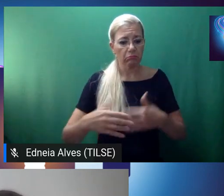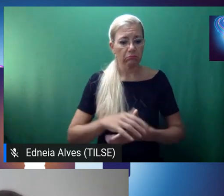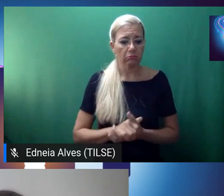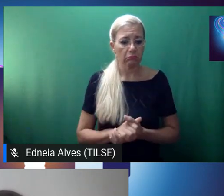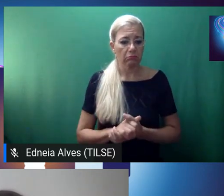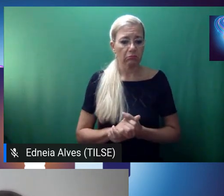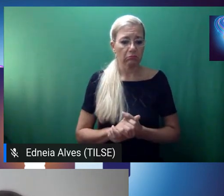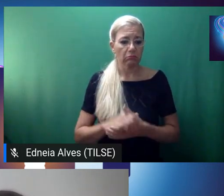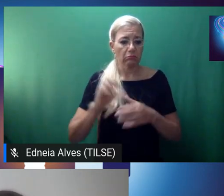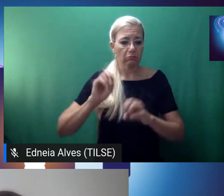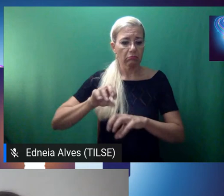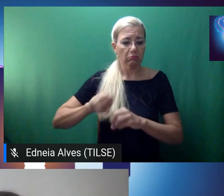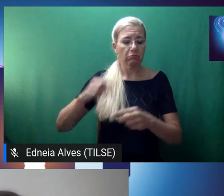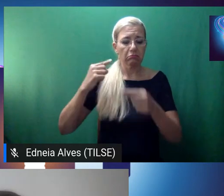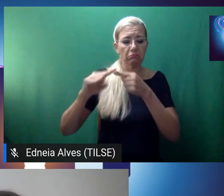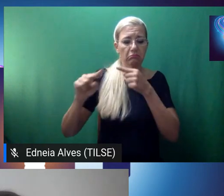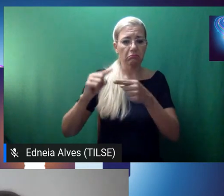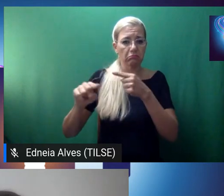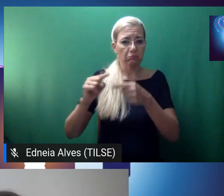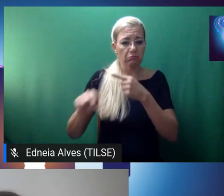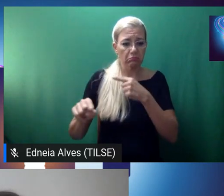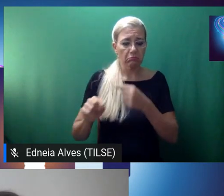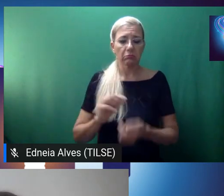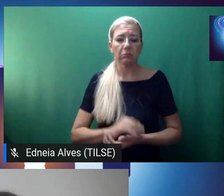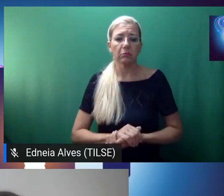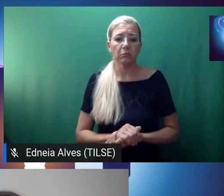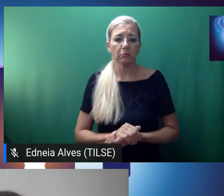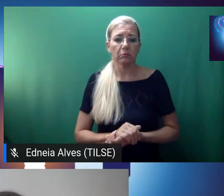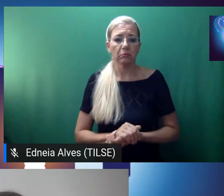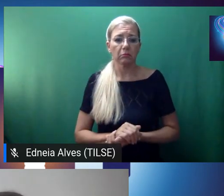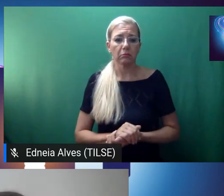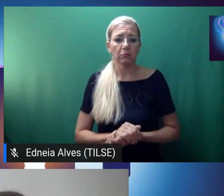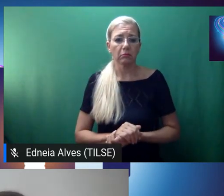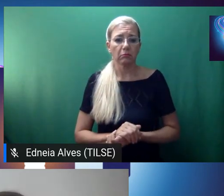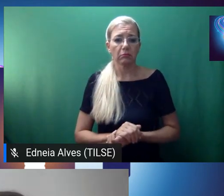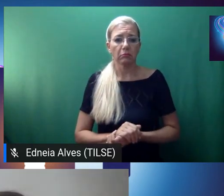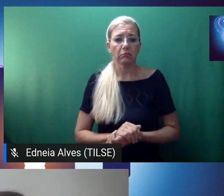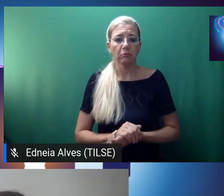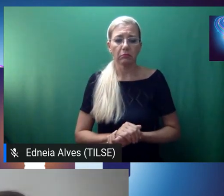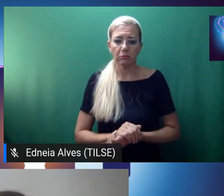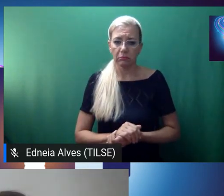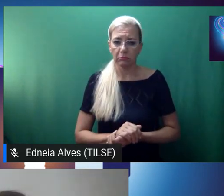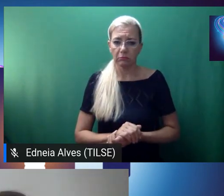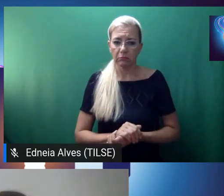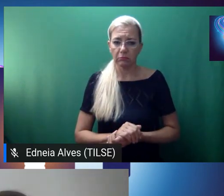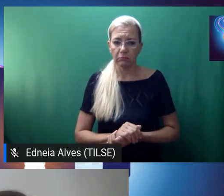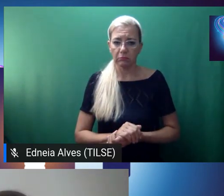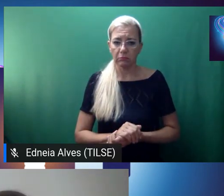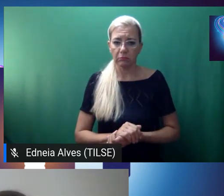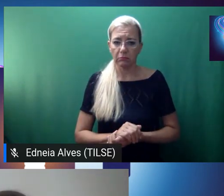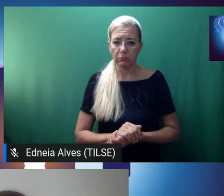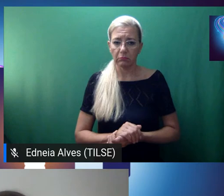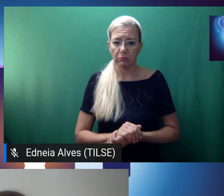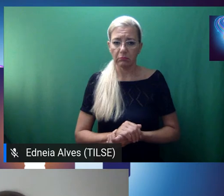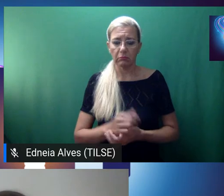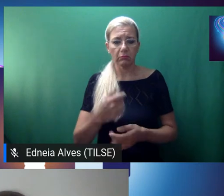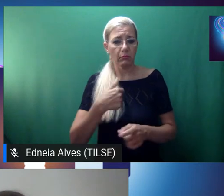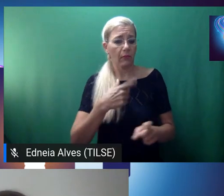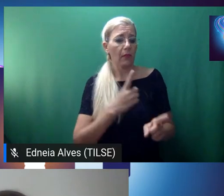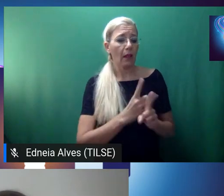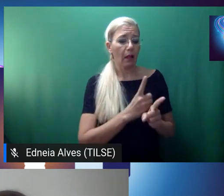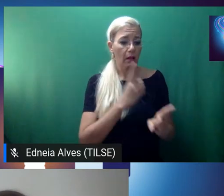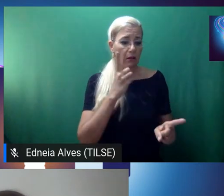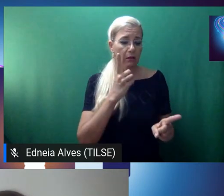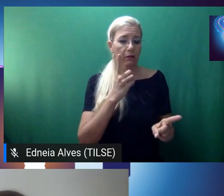And Lucas Peixoto sent us a second comment saying that I find it troubling